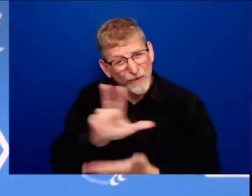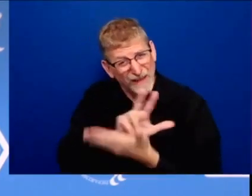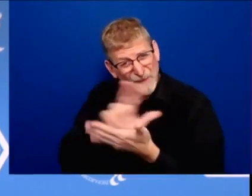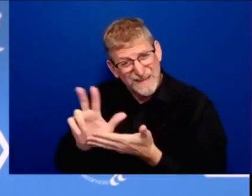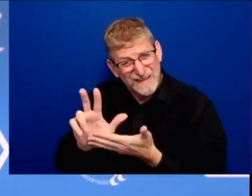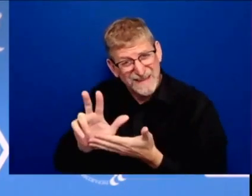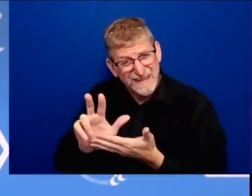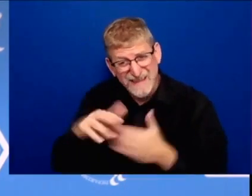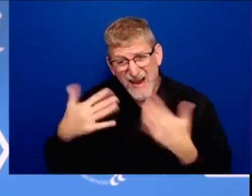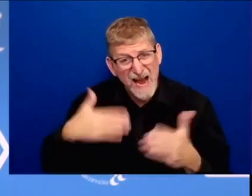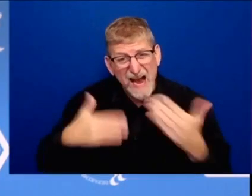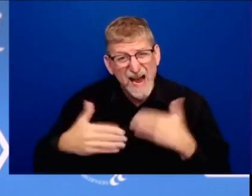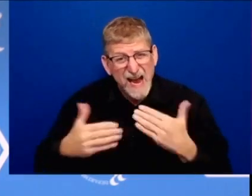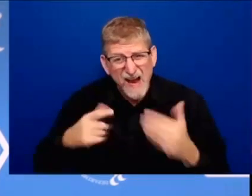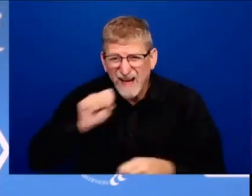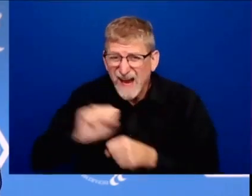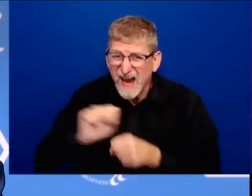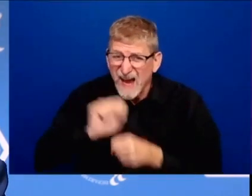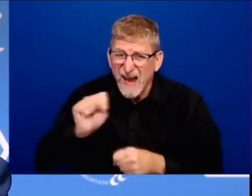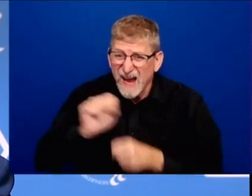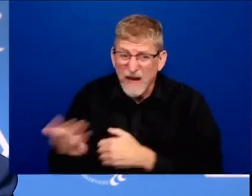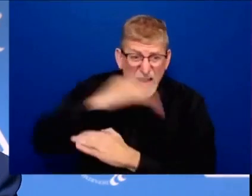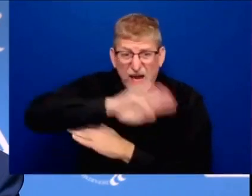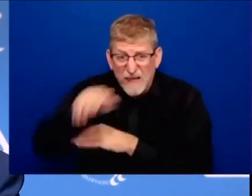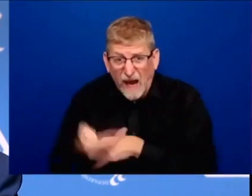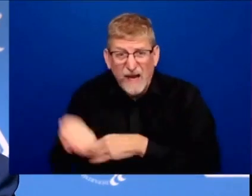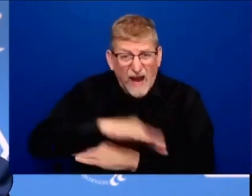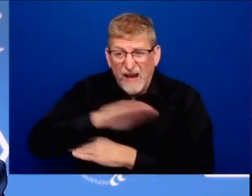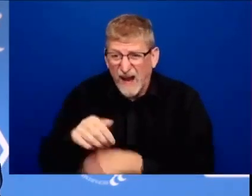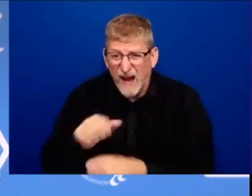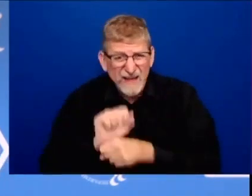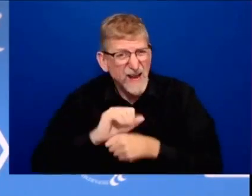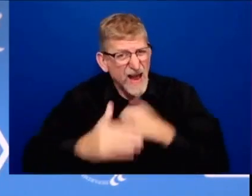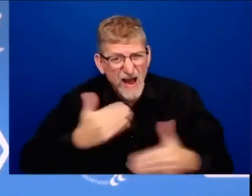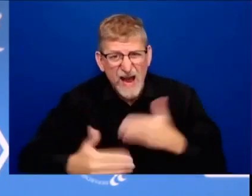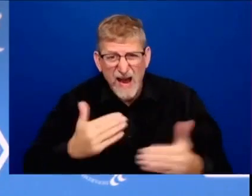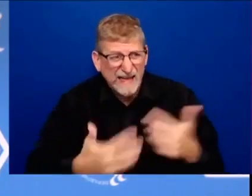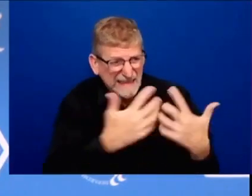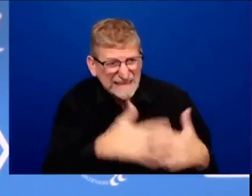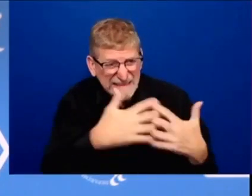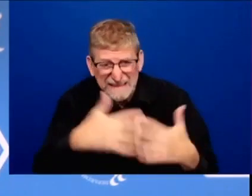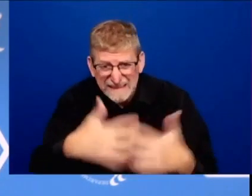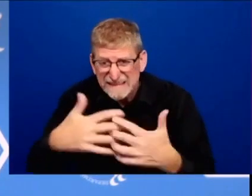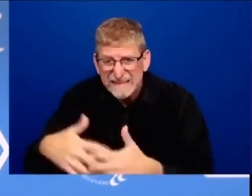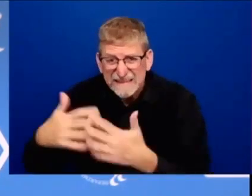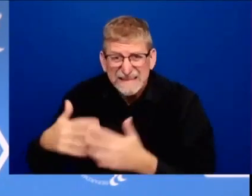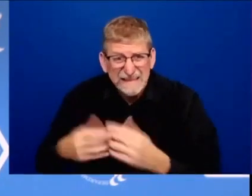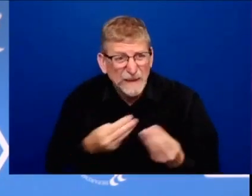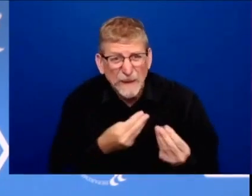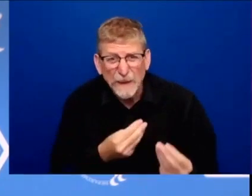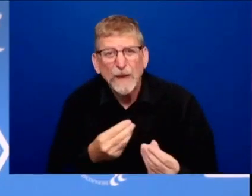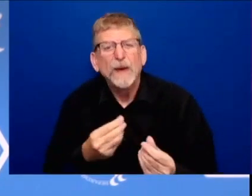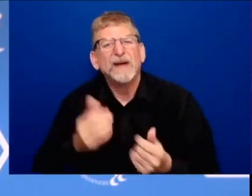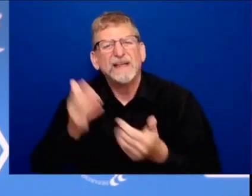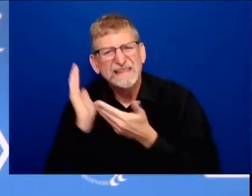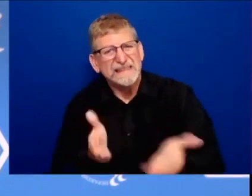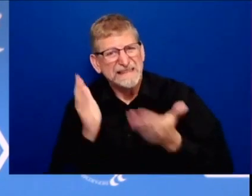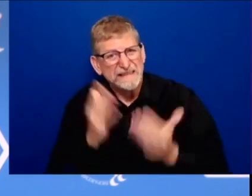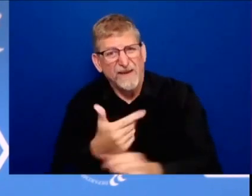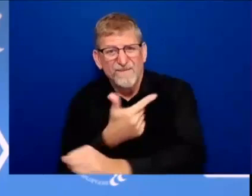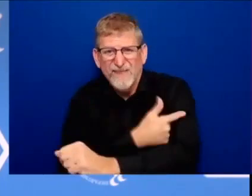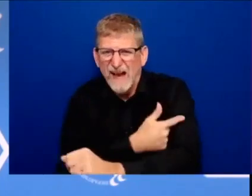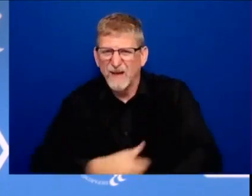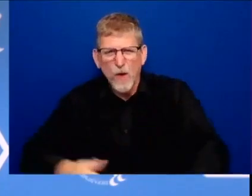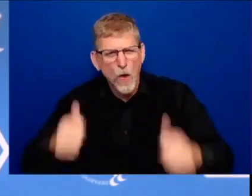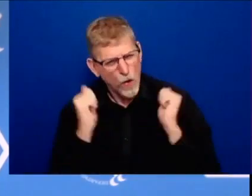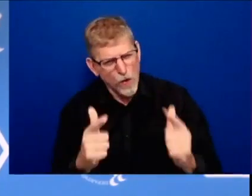people standing behind me in front of me we've now purchased enough vaccine supply to vaccinate all americans and now we're working